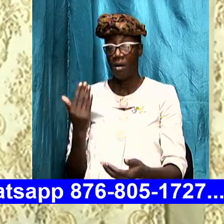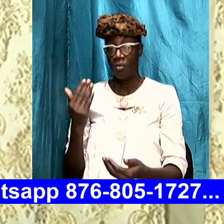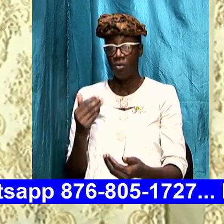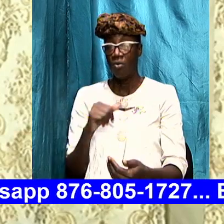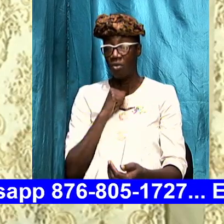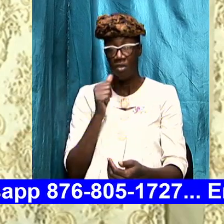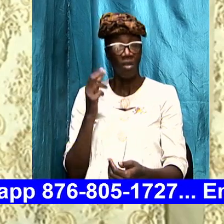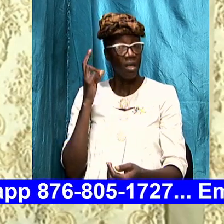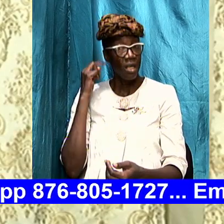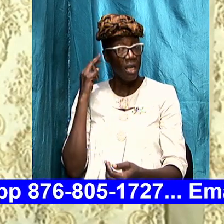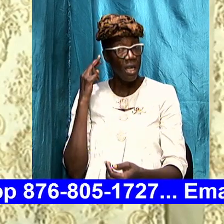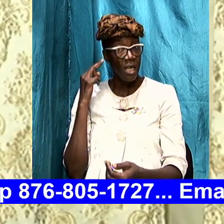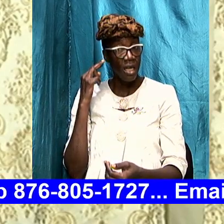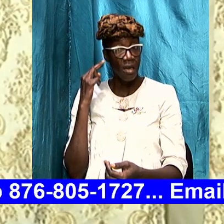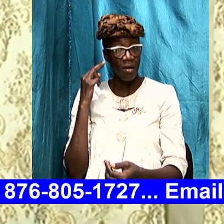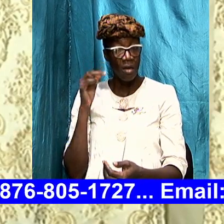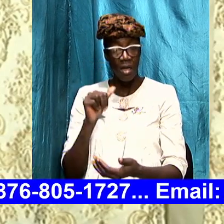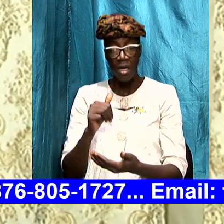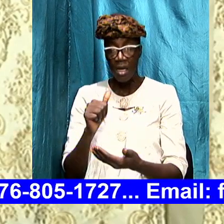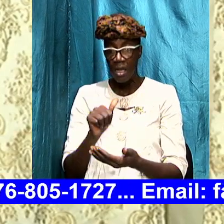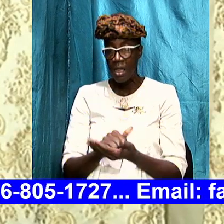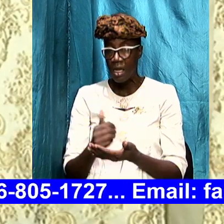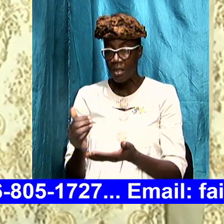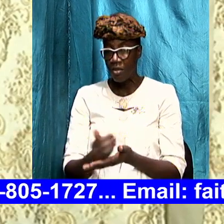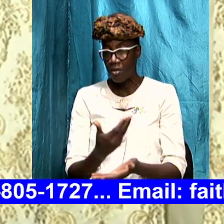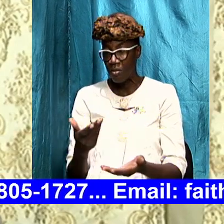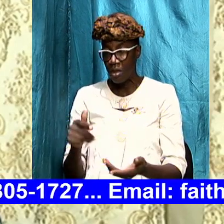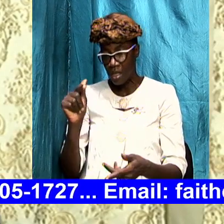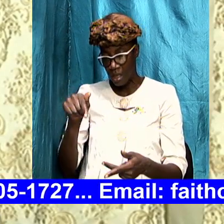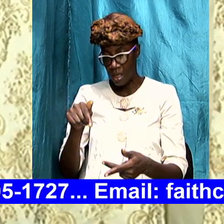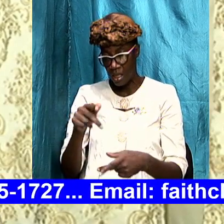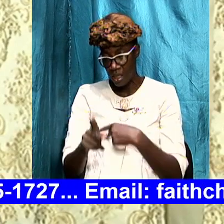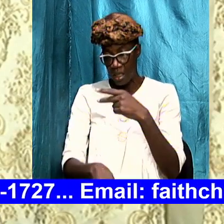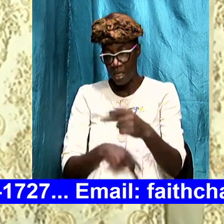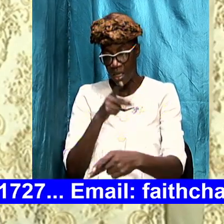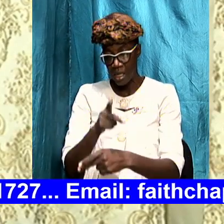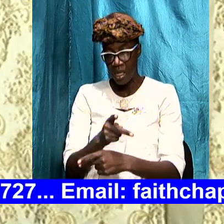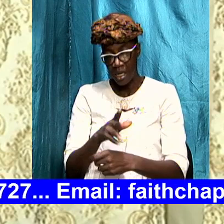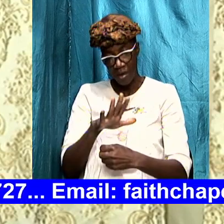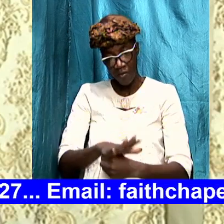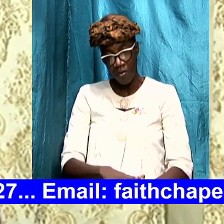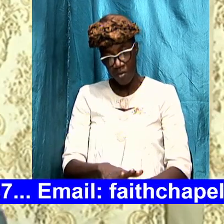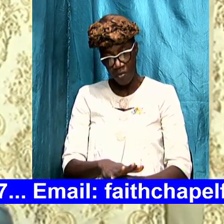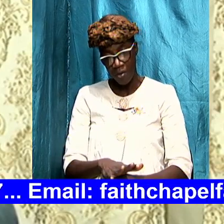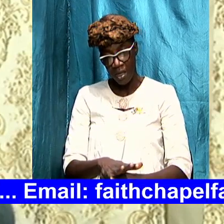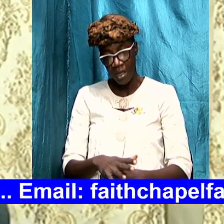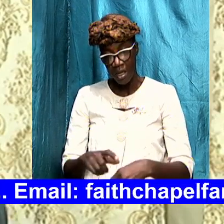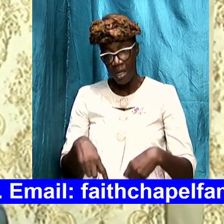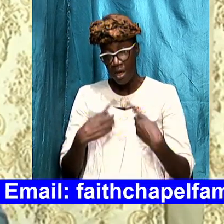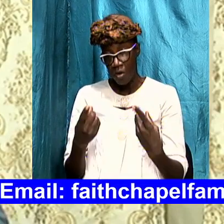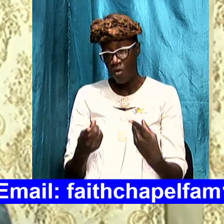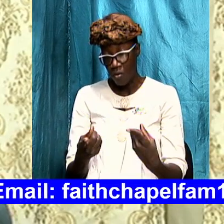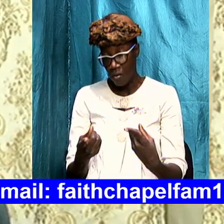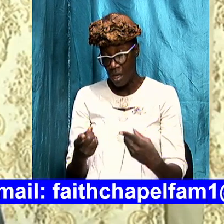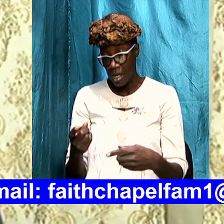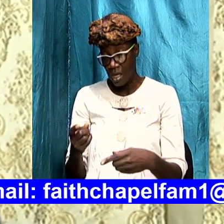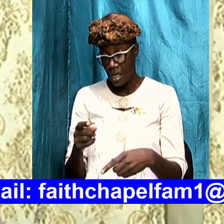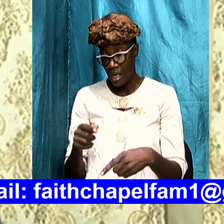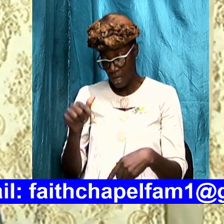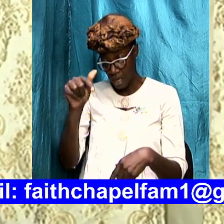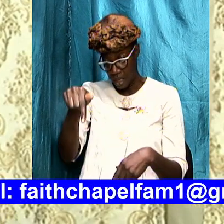of that something like this kind of pandemic could be going on at this